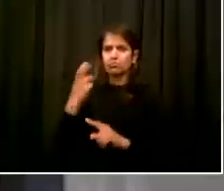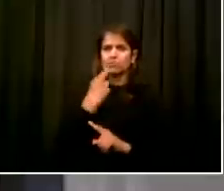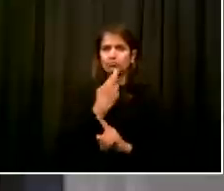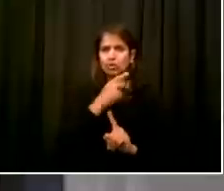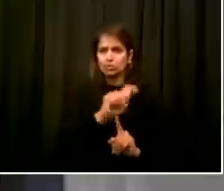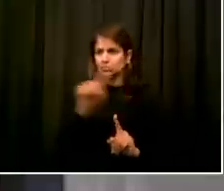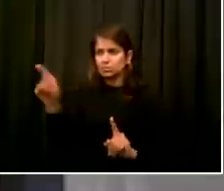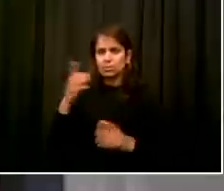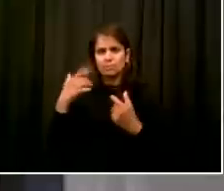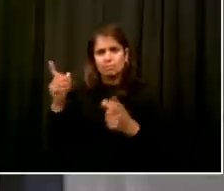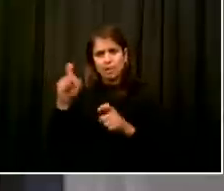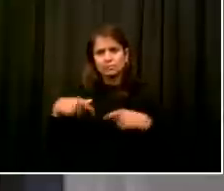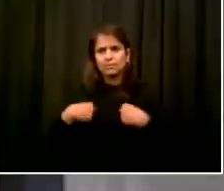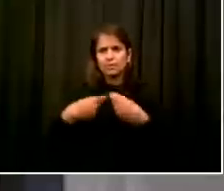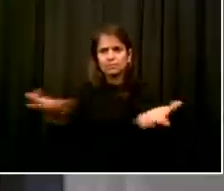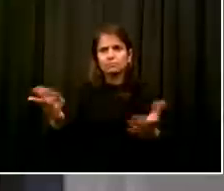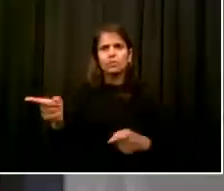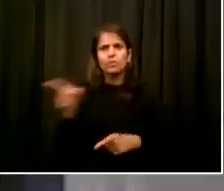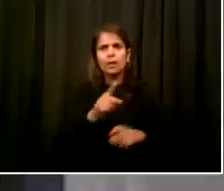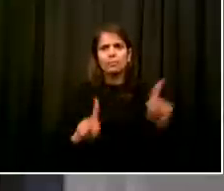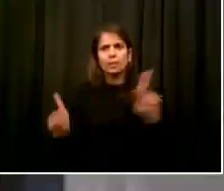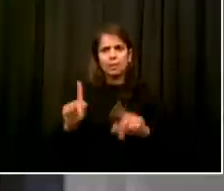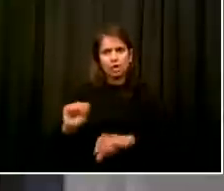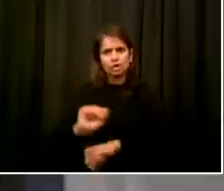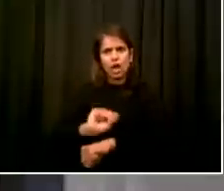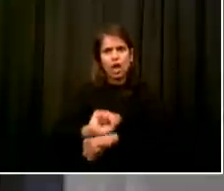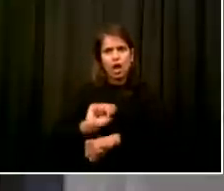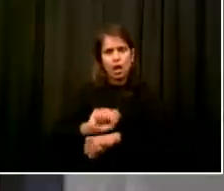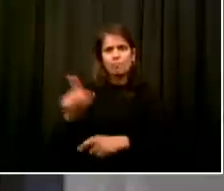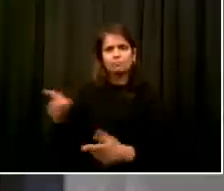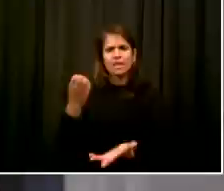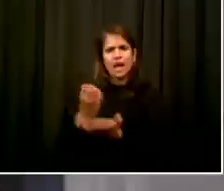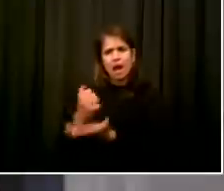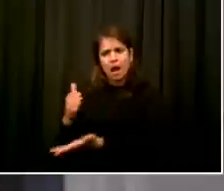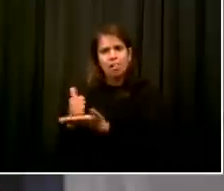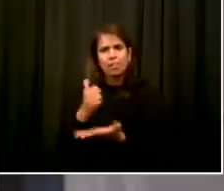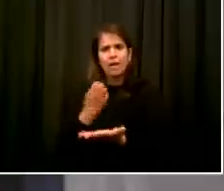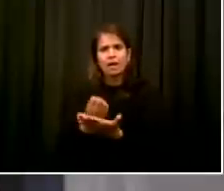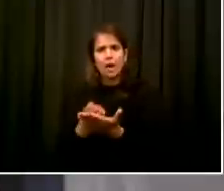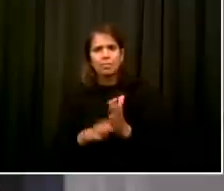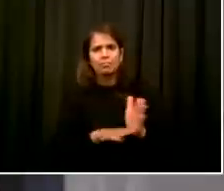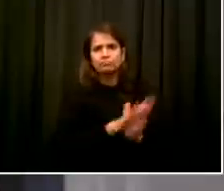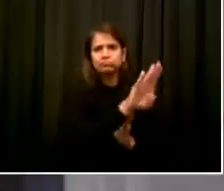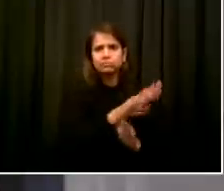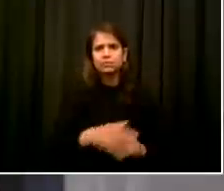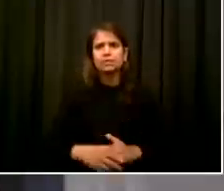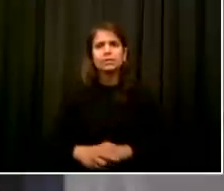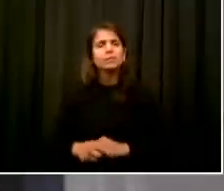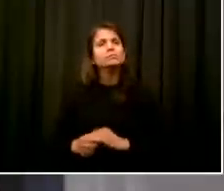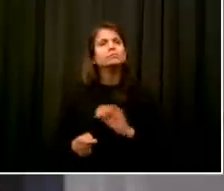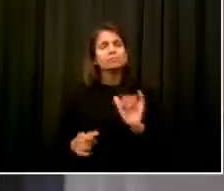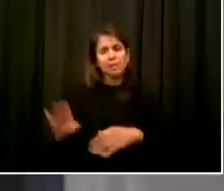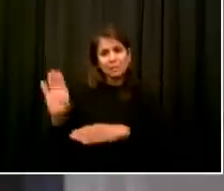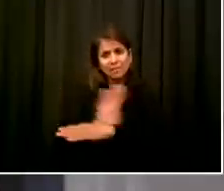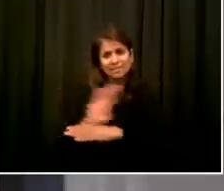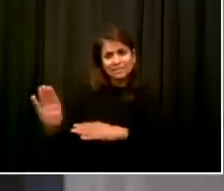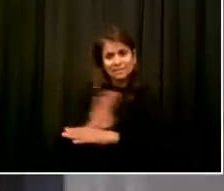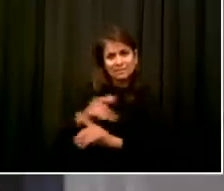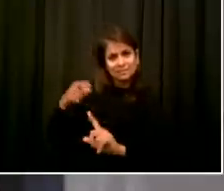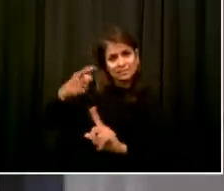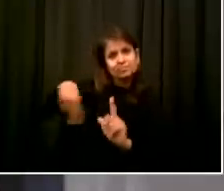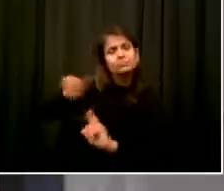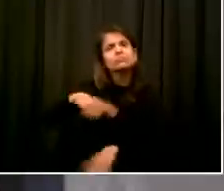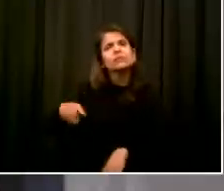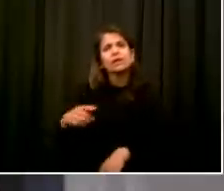red tape. We need to support our small business owners in every way possible. And it's also going to be critically important that the small